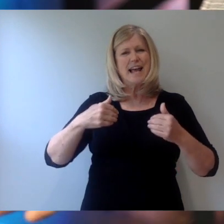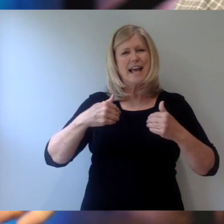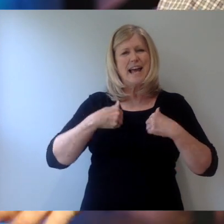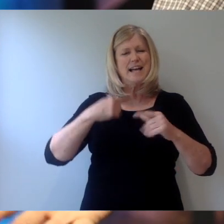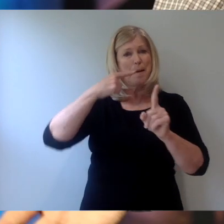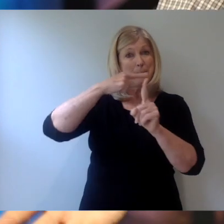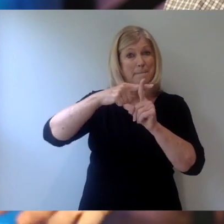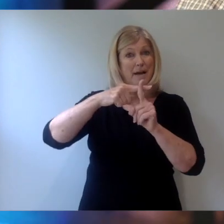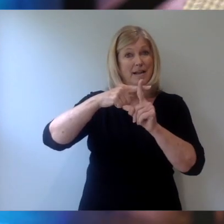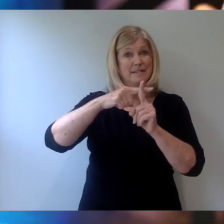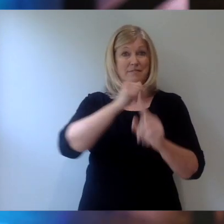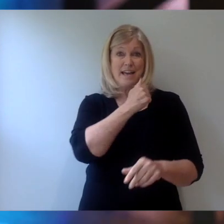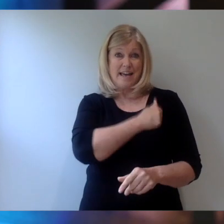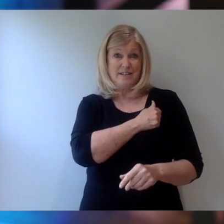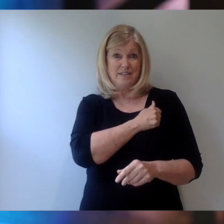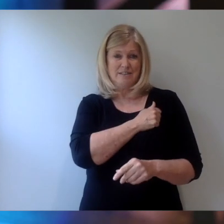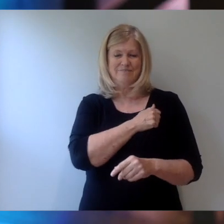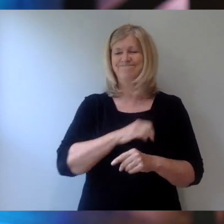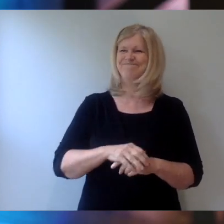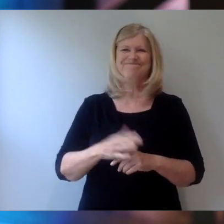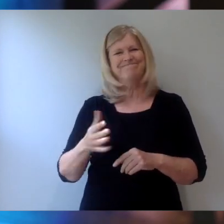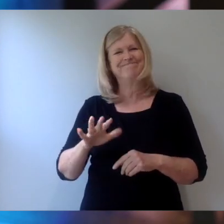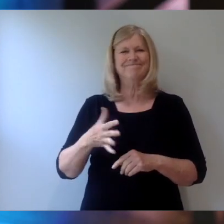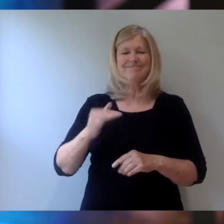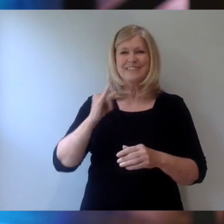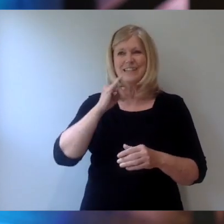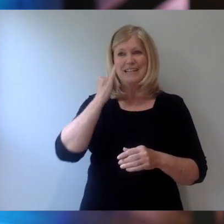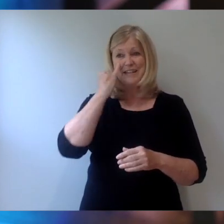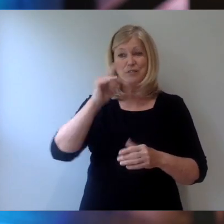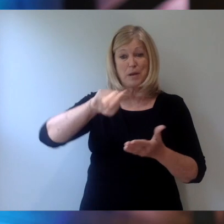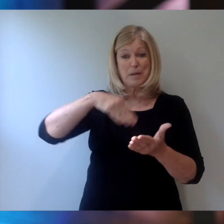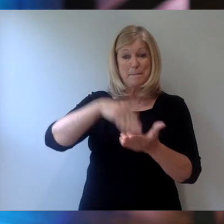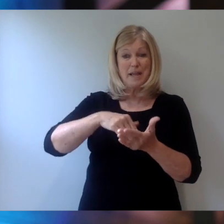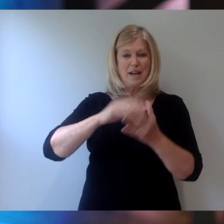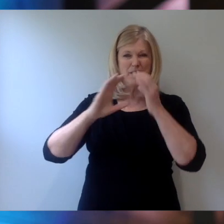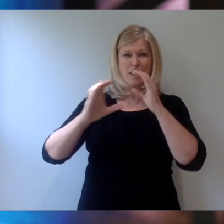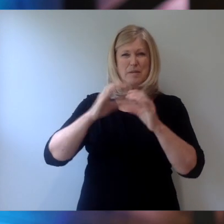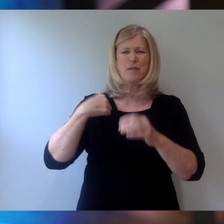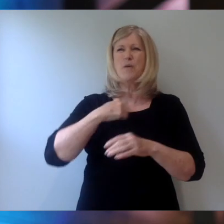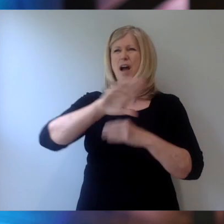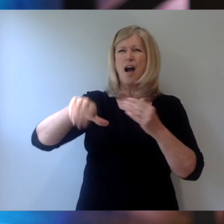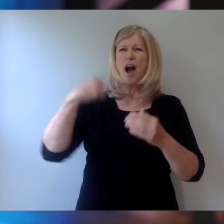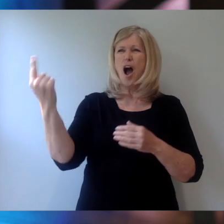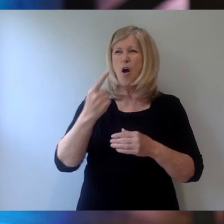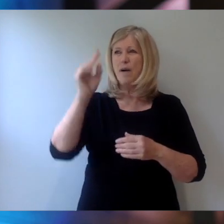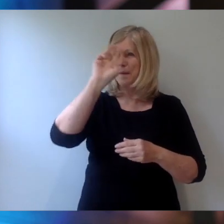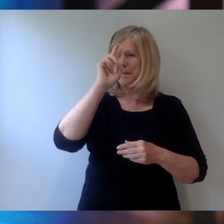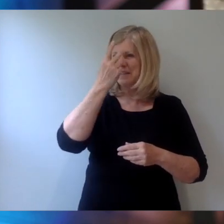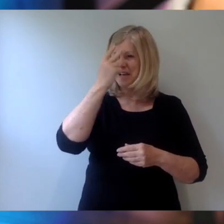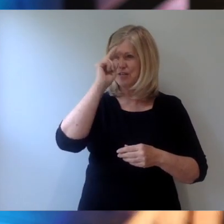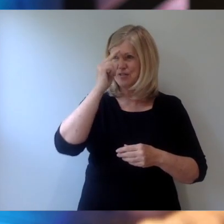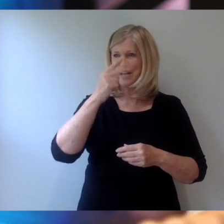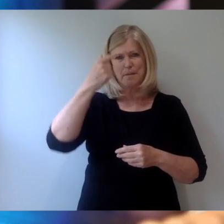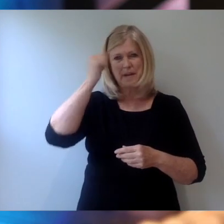Rarely, right? If you're in the middle of a conversation via text message, we always misunderstand because